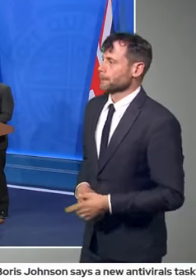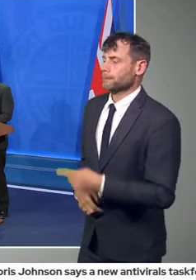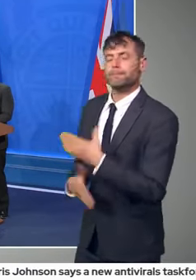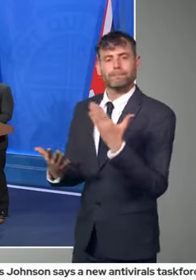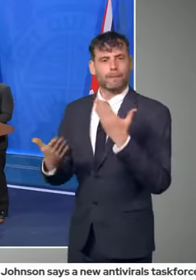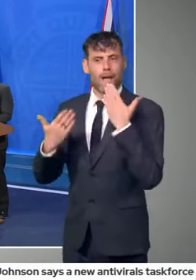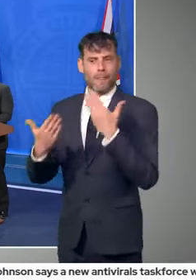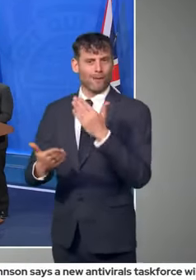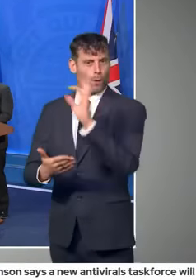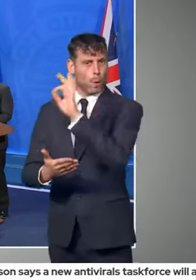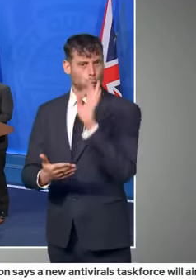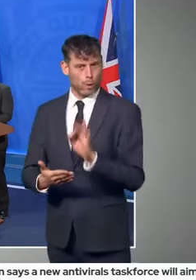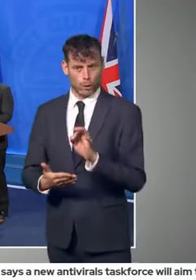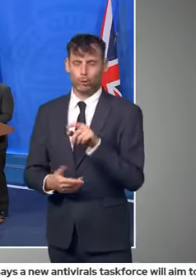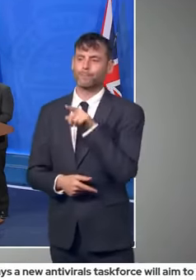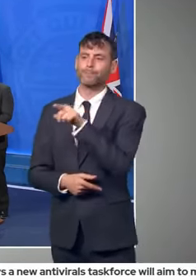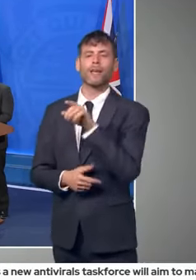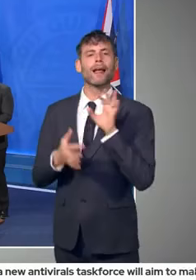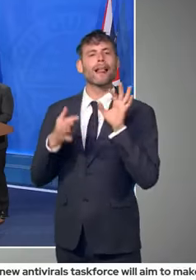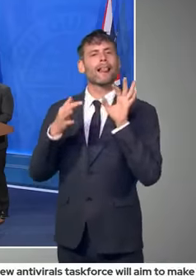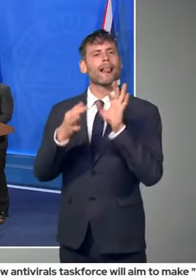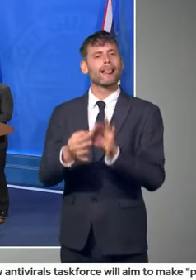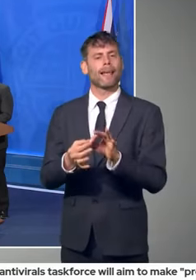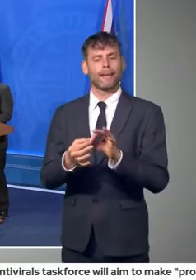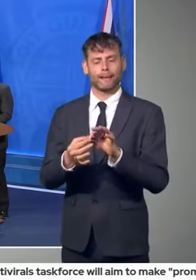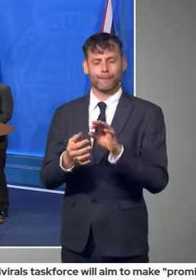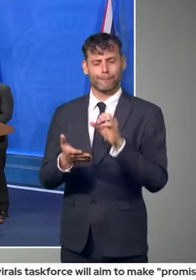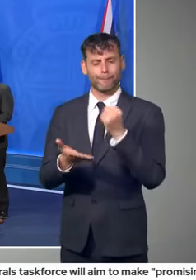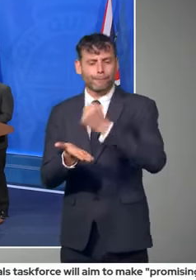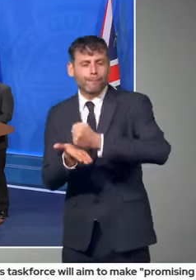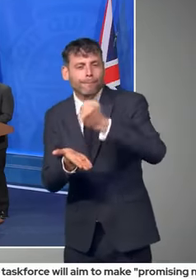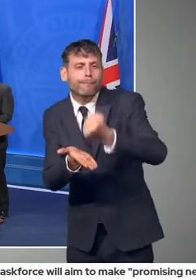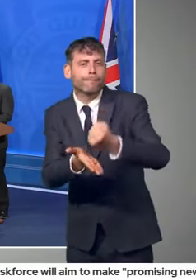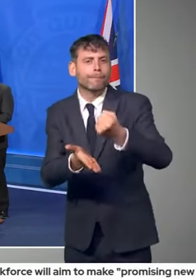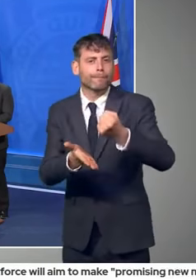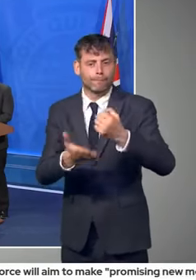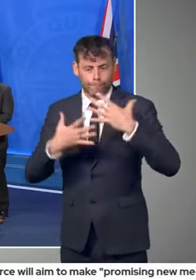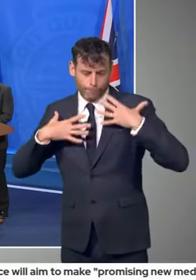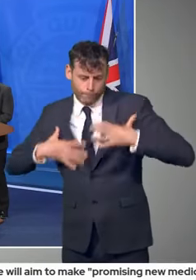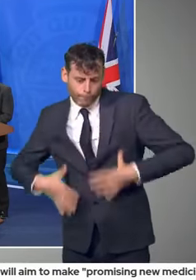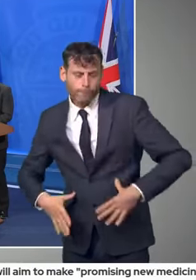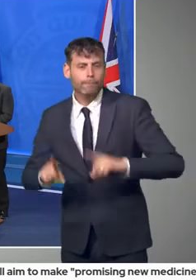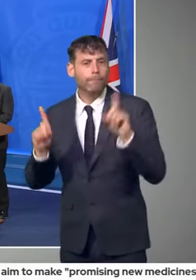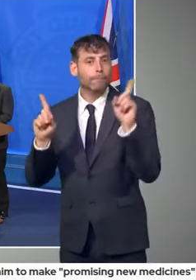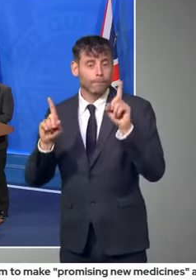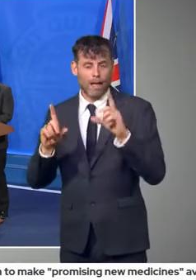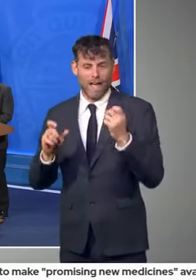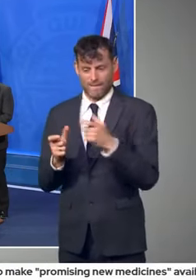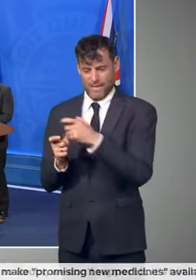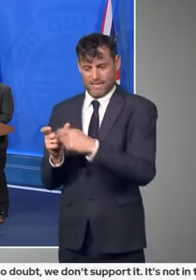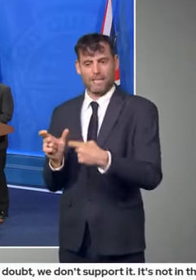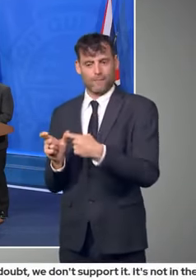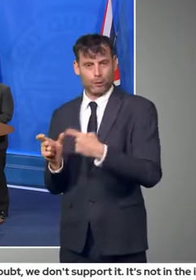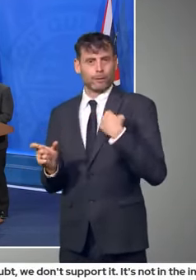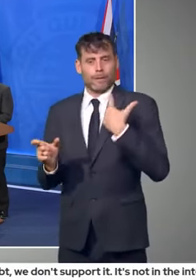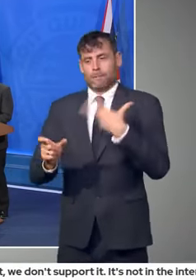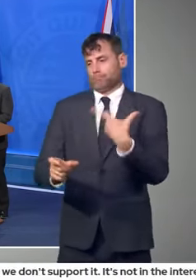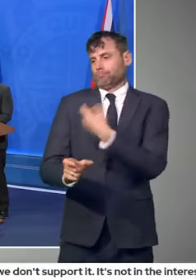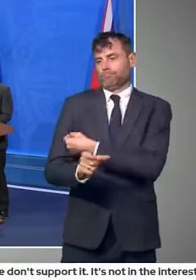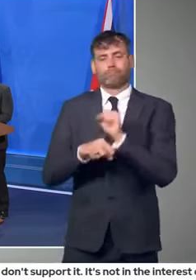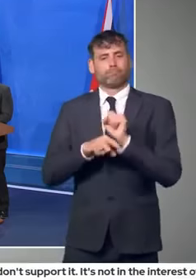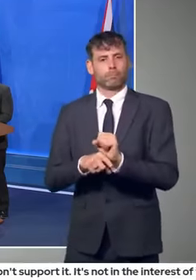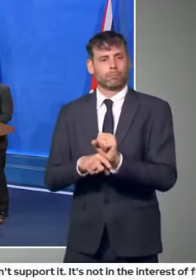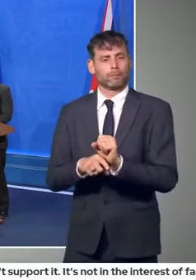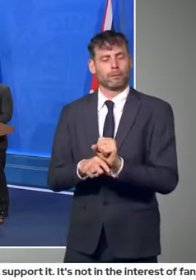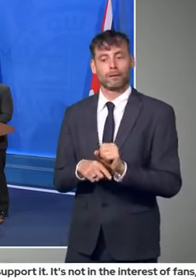COVID status certification, as we call it, don't forget that under the current system,